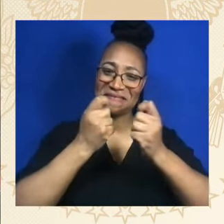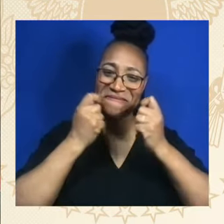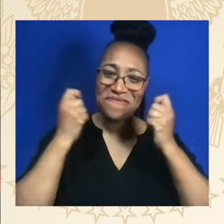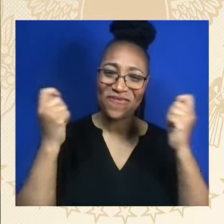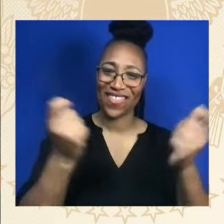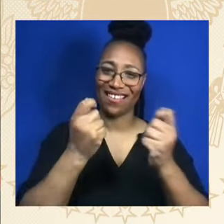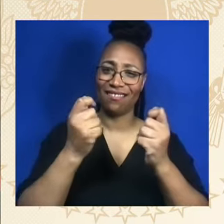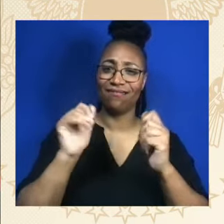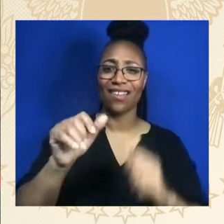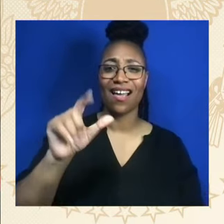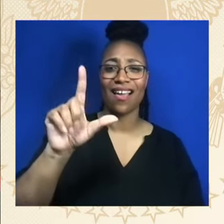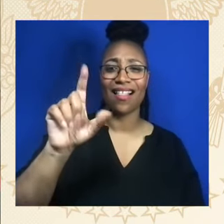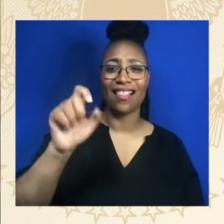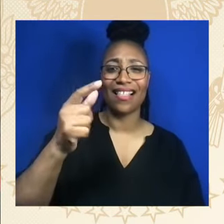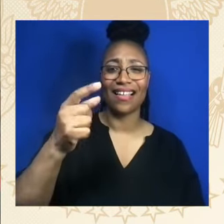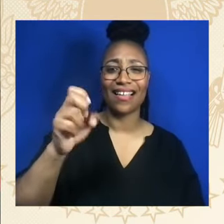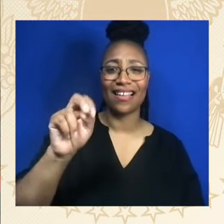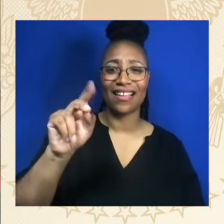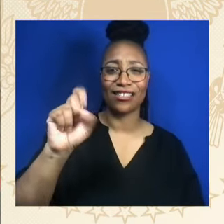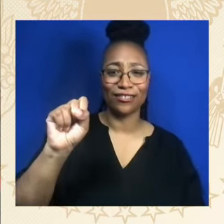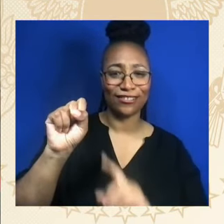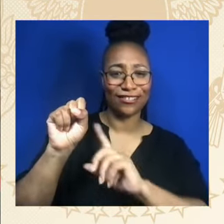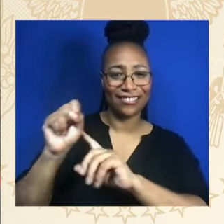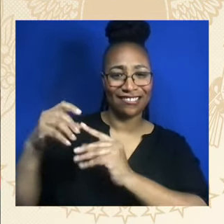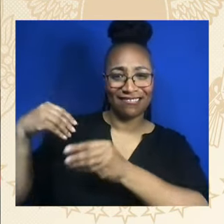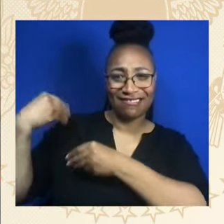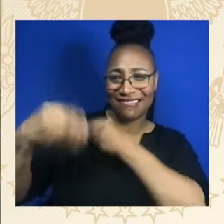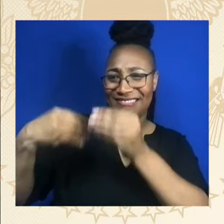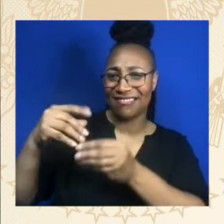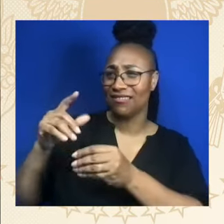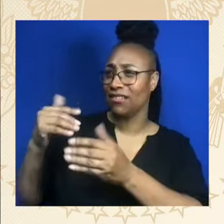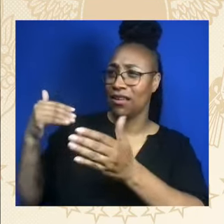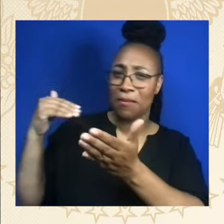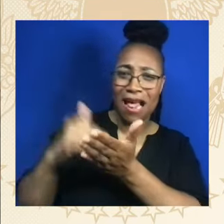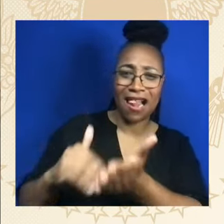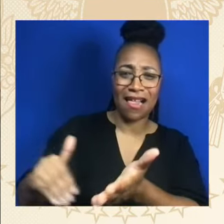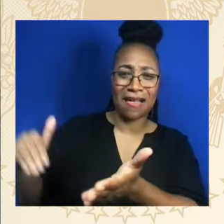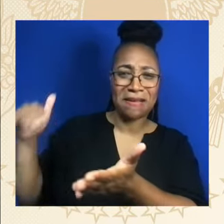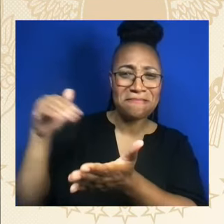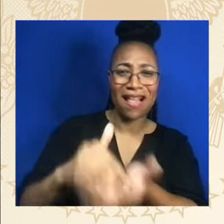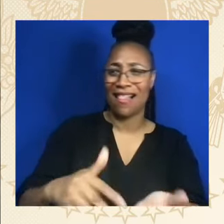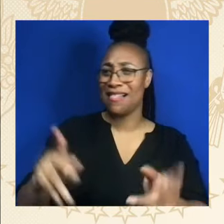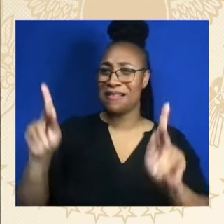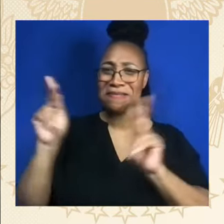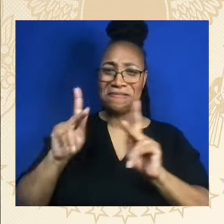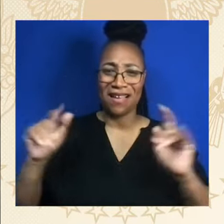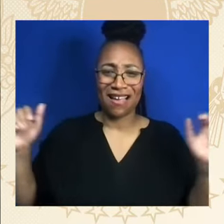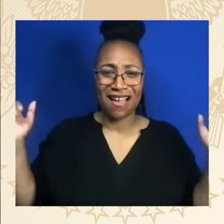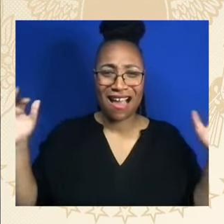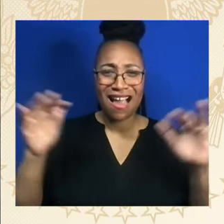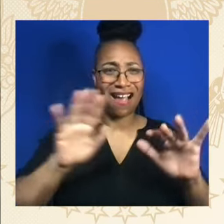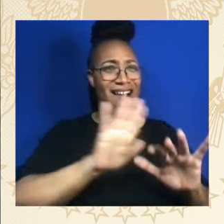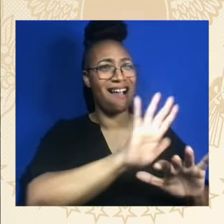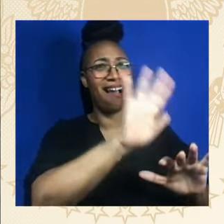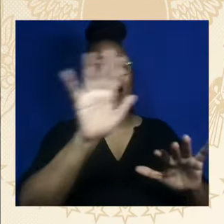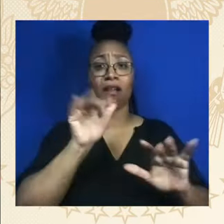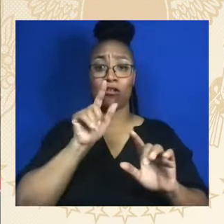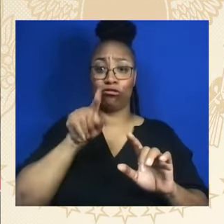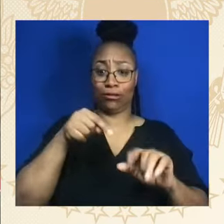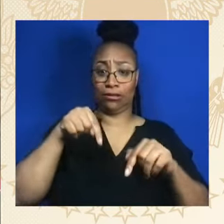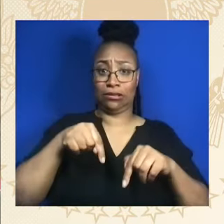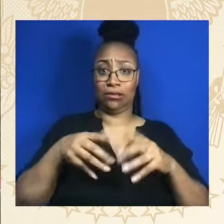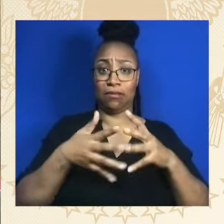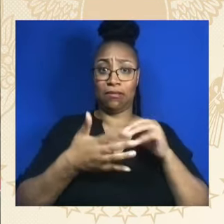millions, not only in our country, but around the world. And we celebrate the others whose names are